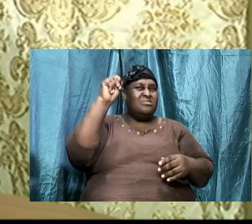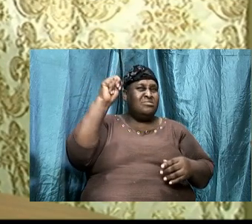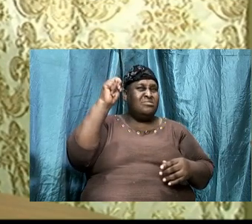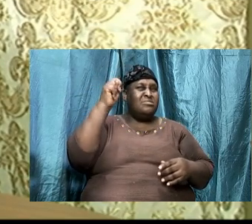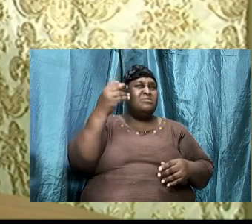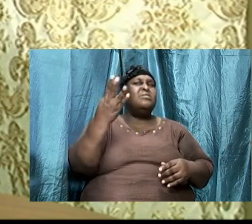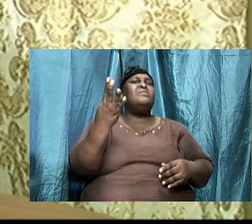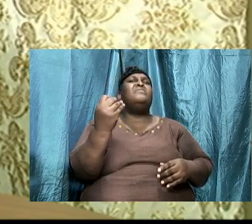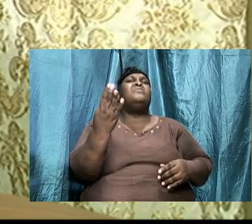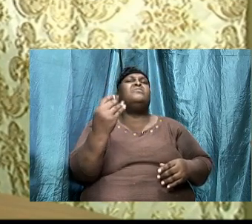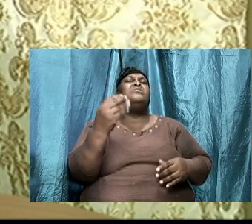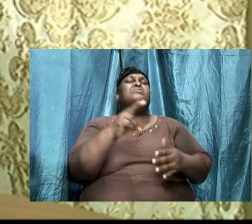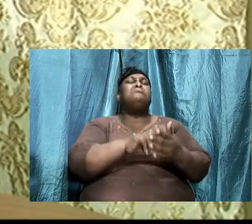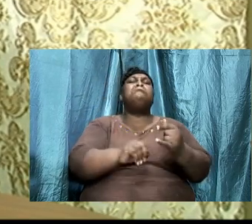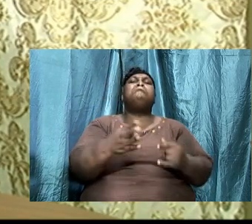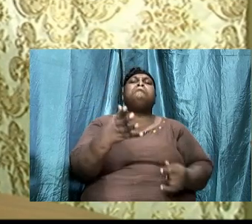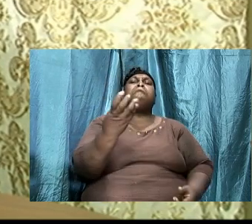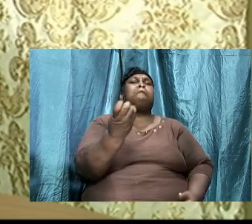John 14, 15.